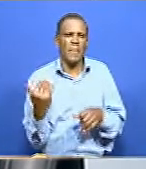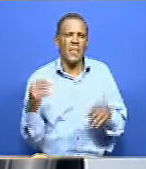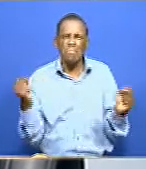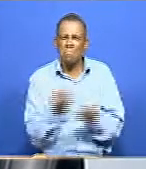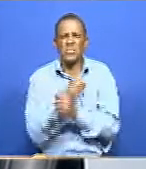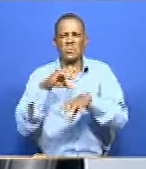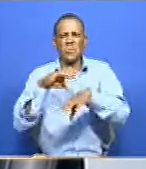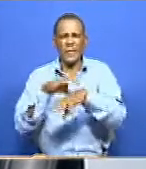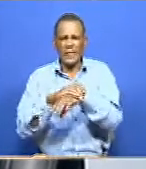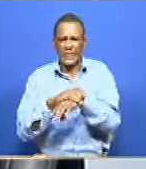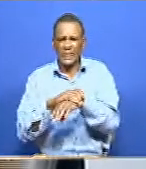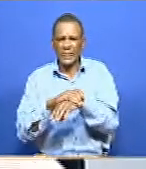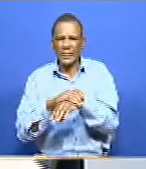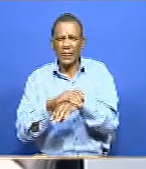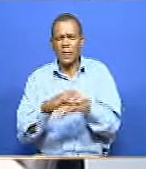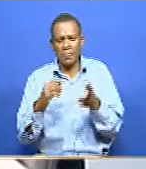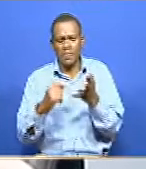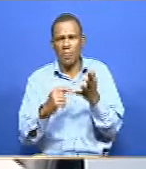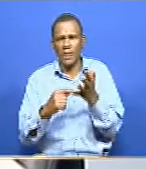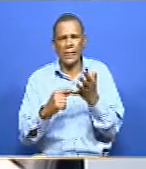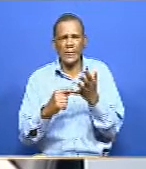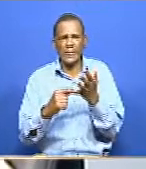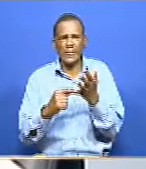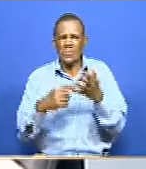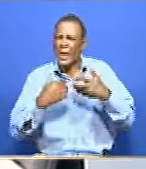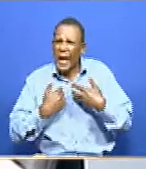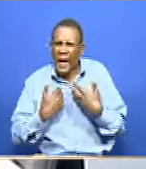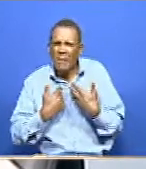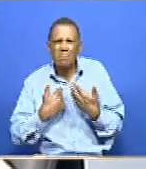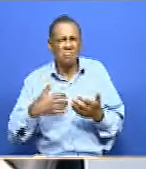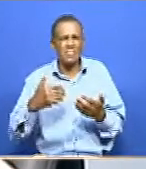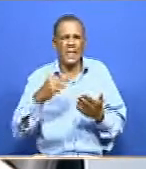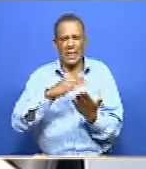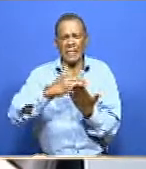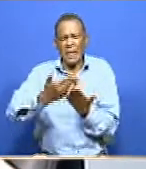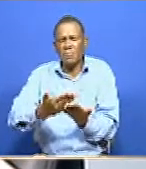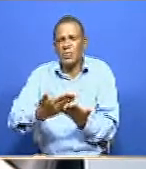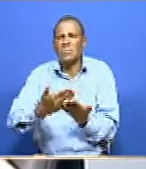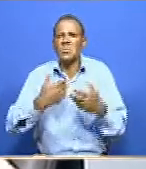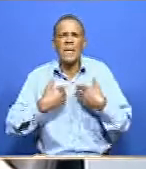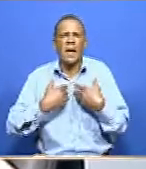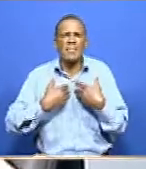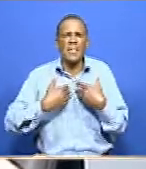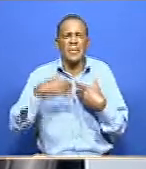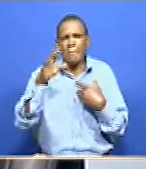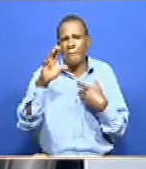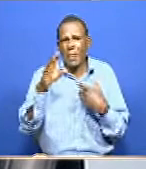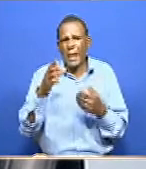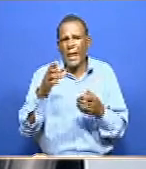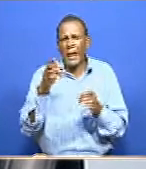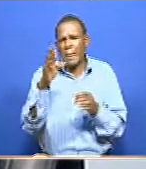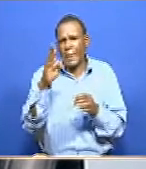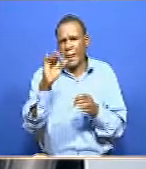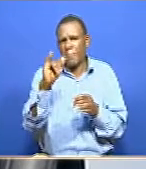they have this digital infrastructure? Do they have the laptops? Do they have the data bundles? Do they even have